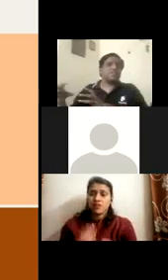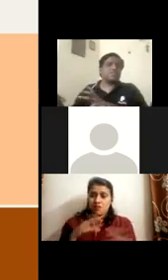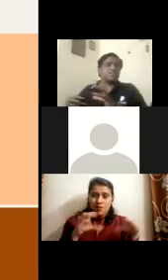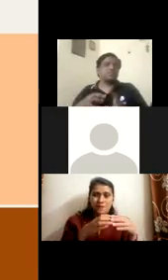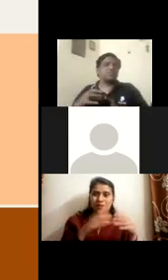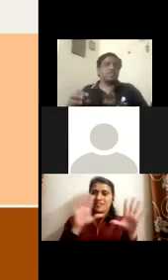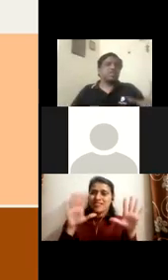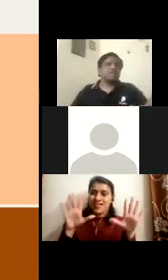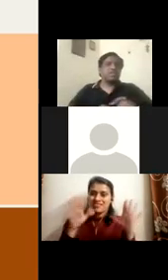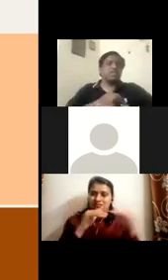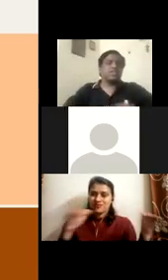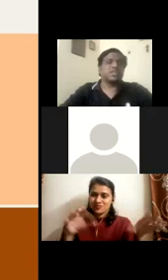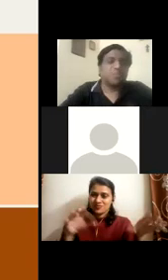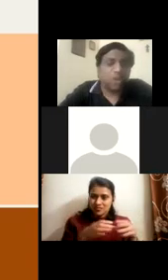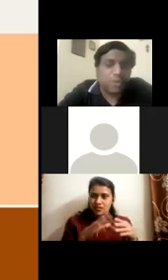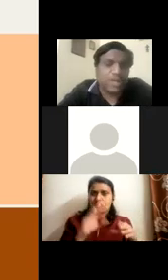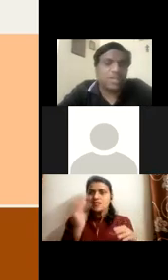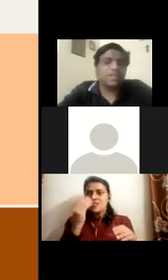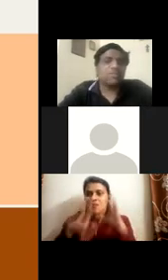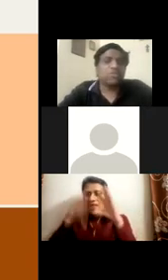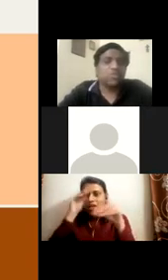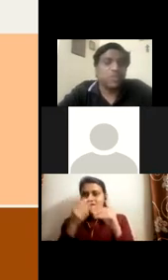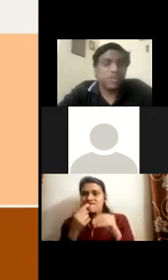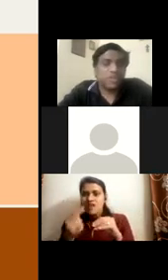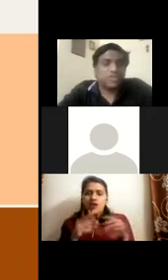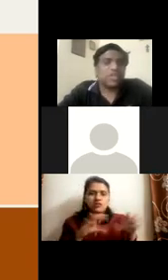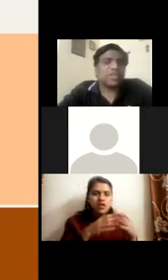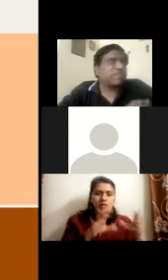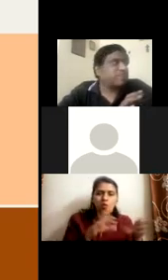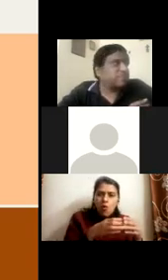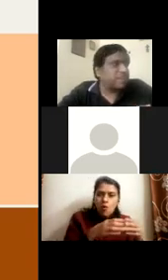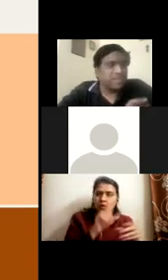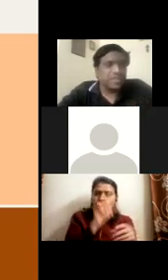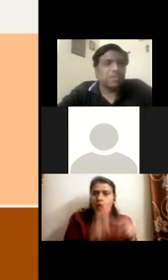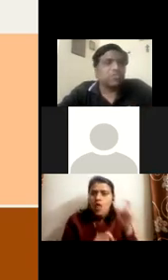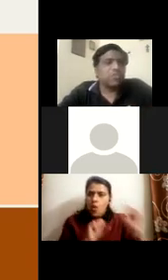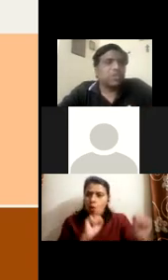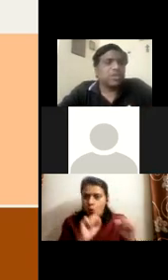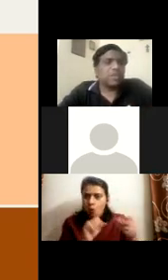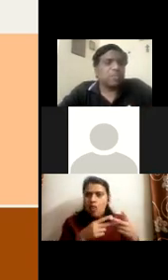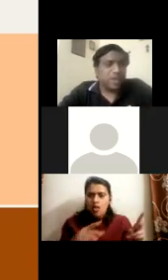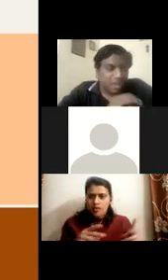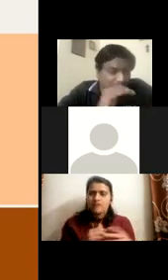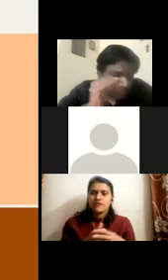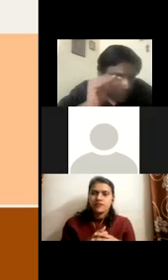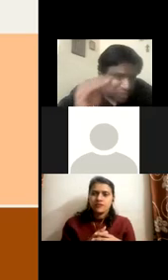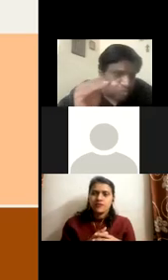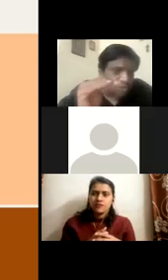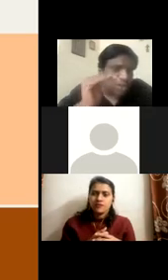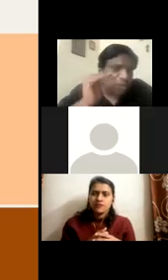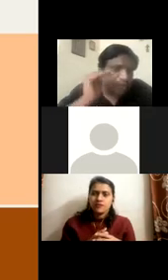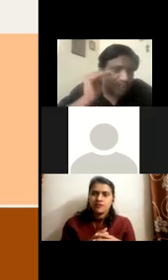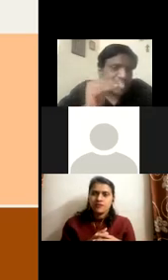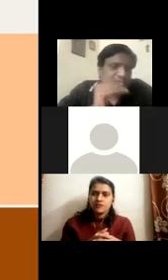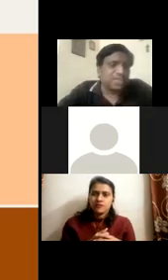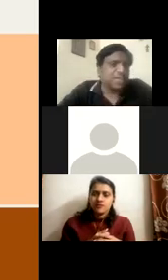some batches so that learners are appropriately grouped so that the trainer is able to, uh, pitch the